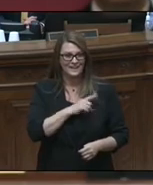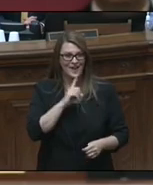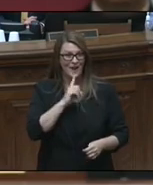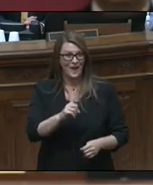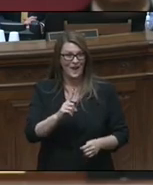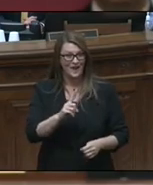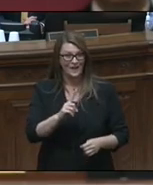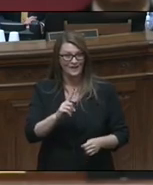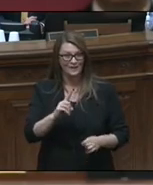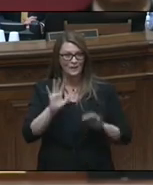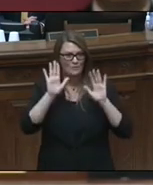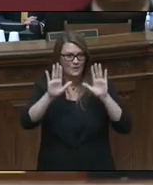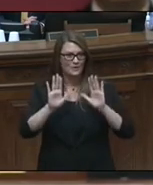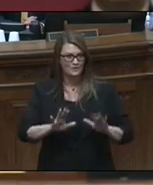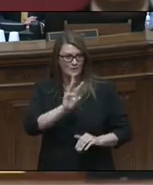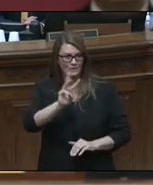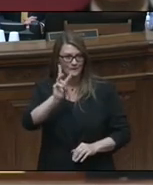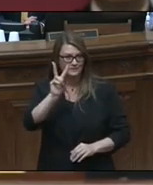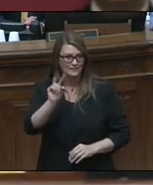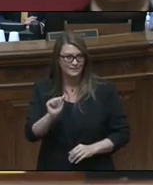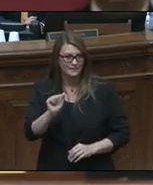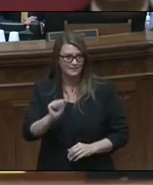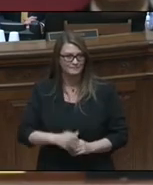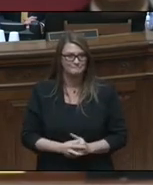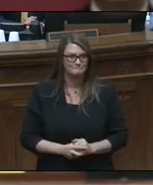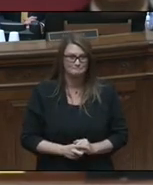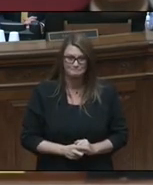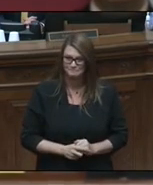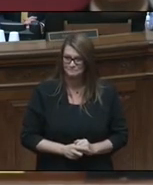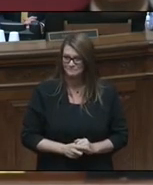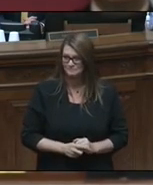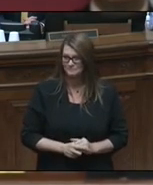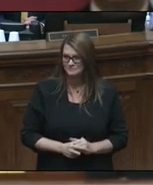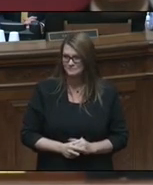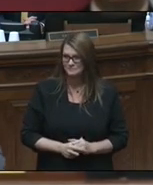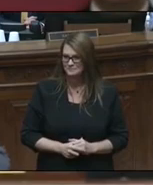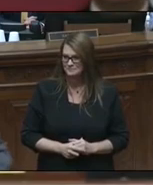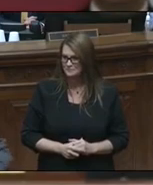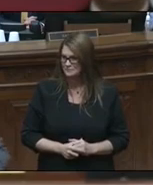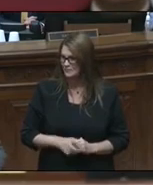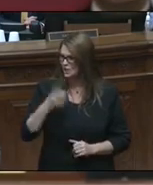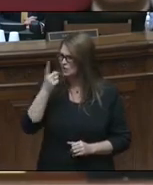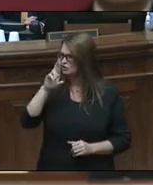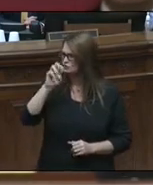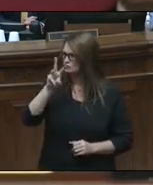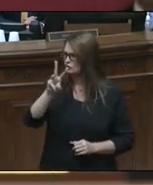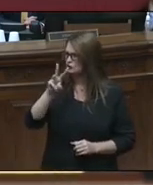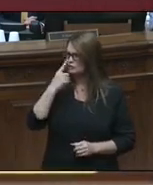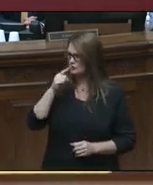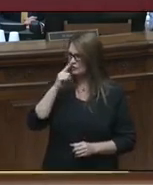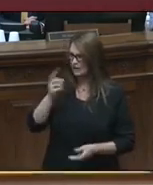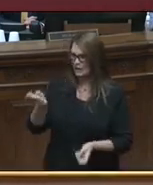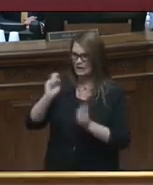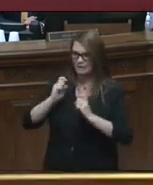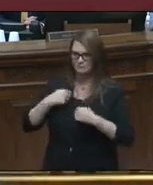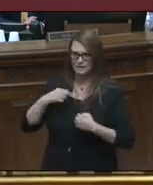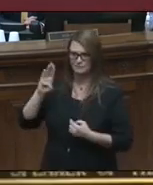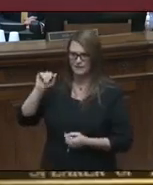rust that everybody's missed. Now, Drew, if you can hand me, baby doll.